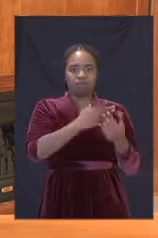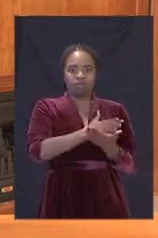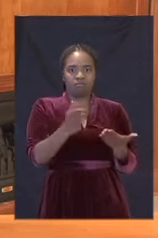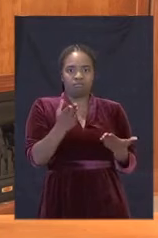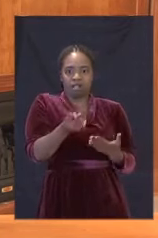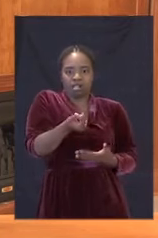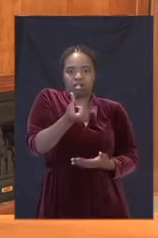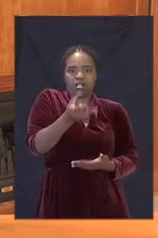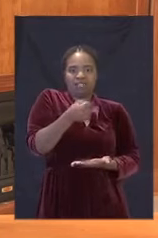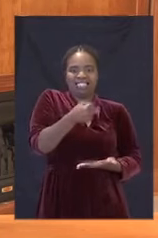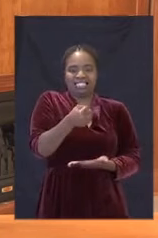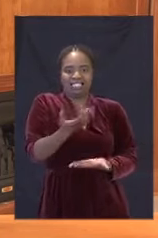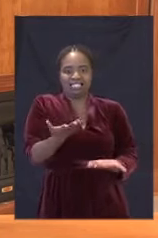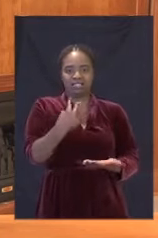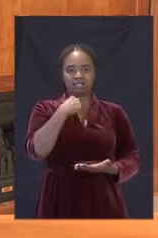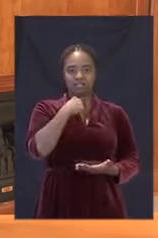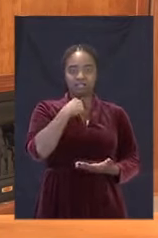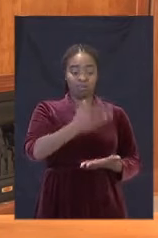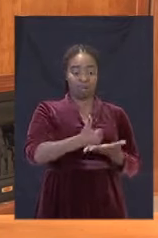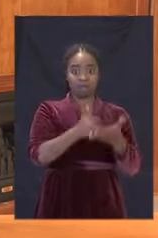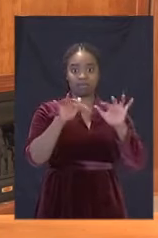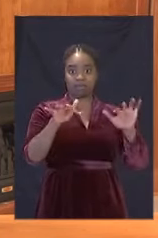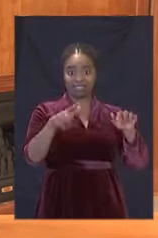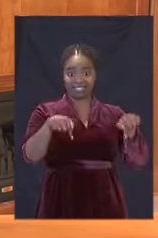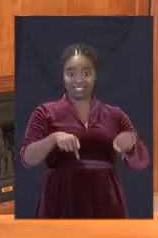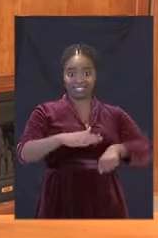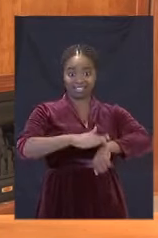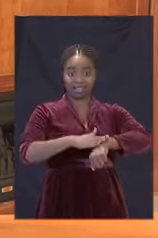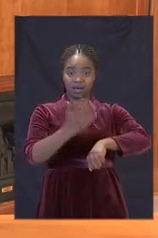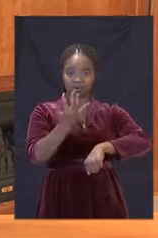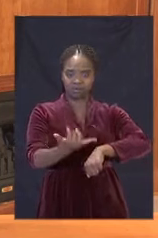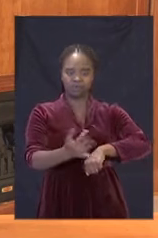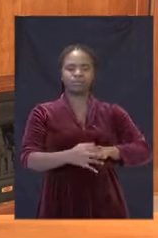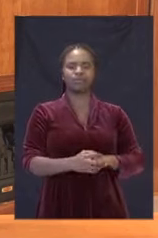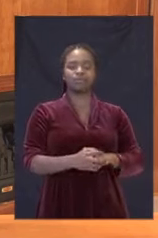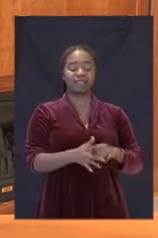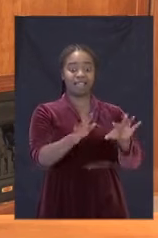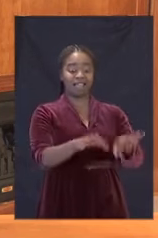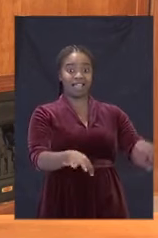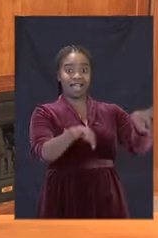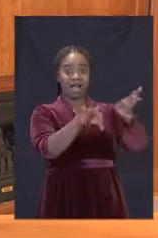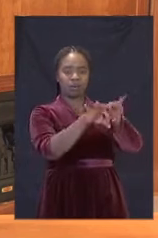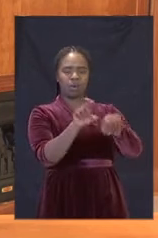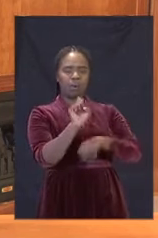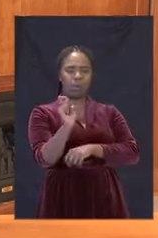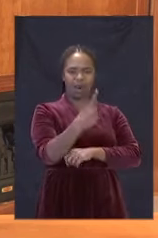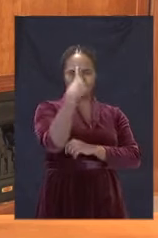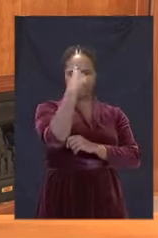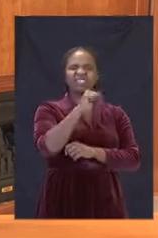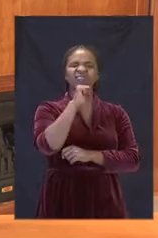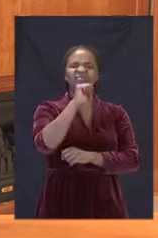In such a time of crisis, the noble values that are shared by all faith